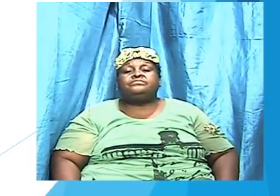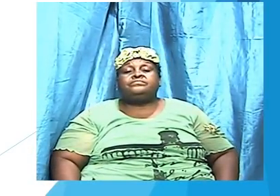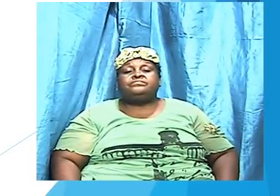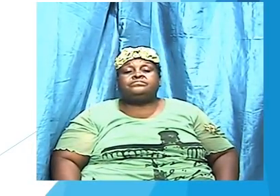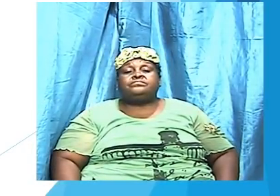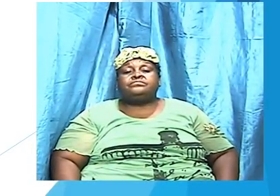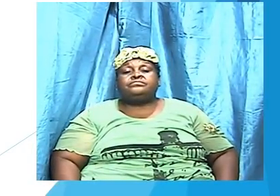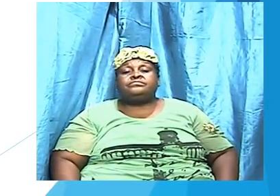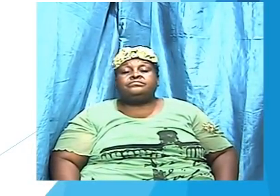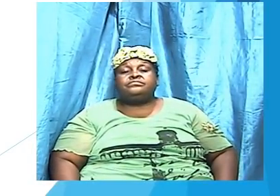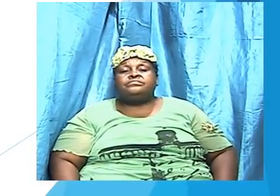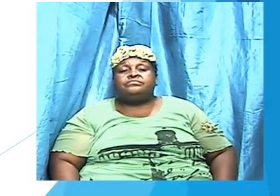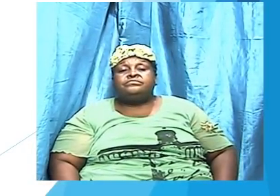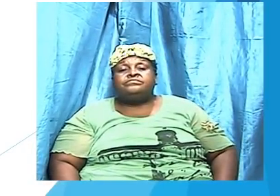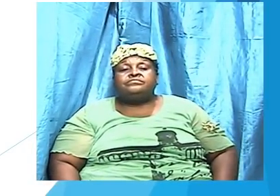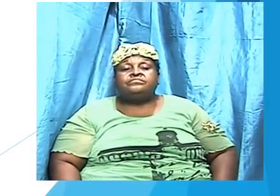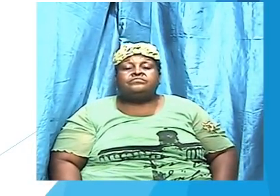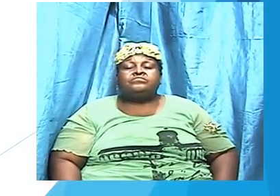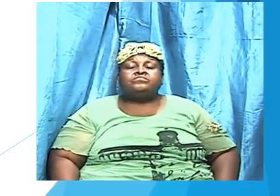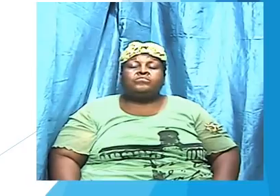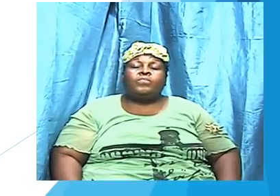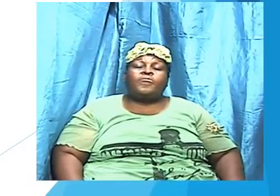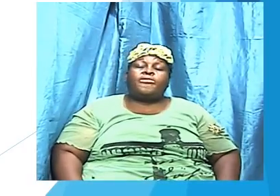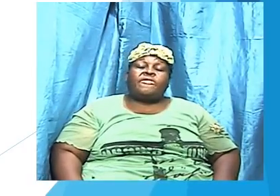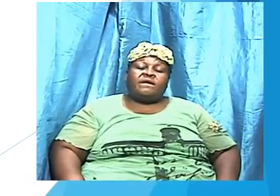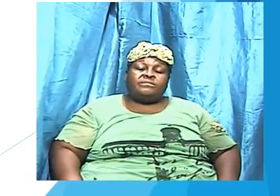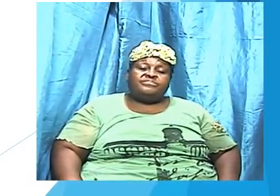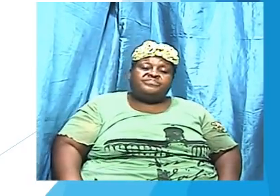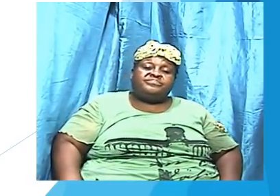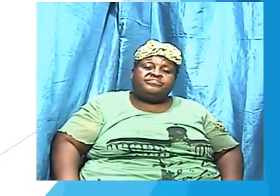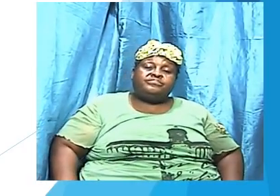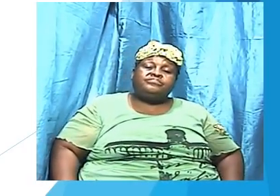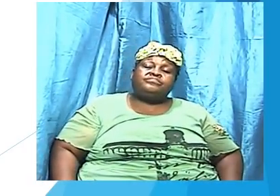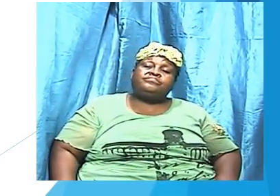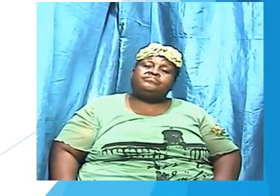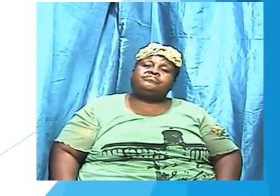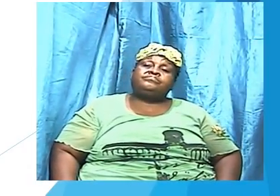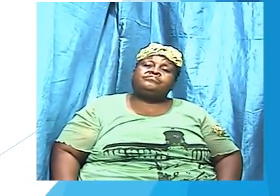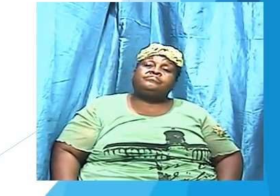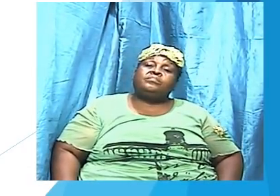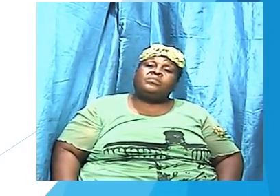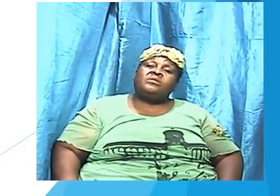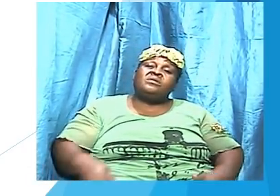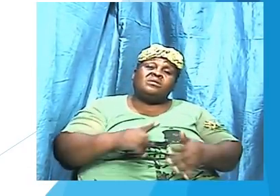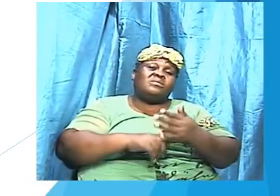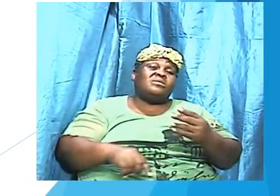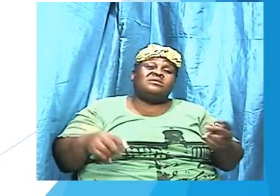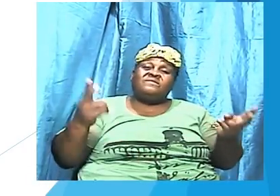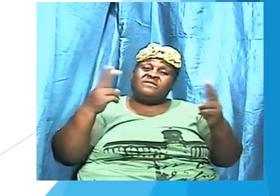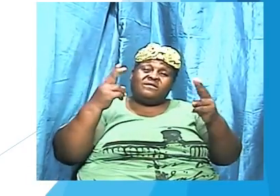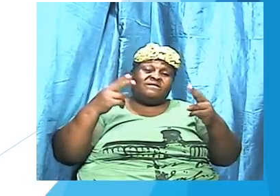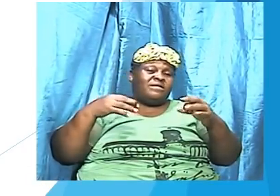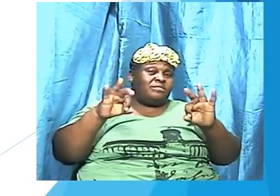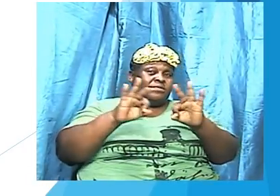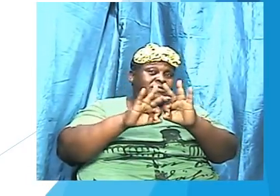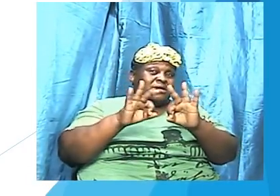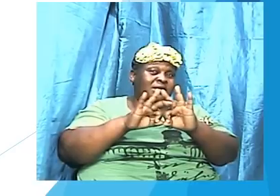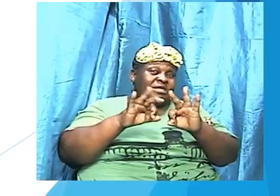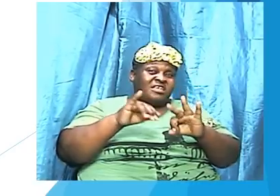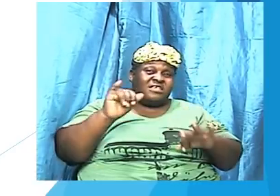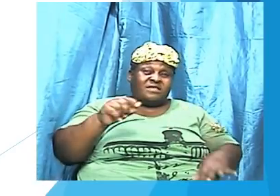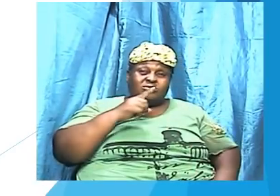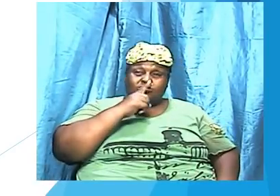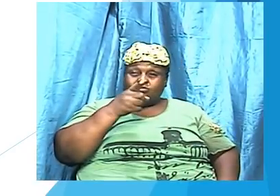what is very, very important is the